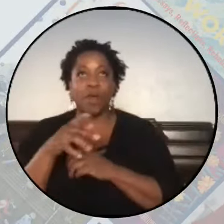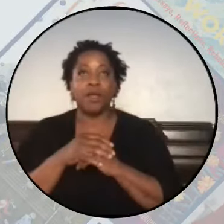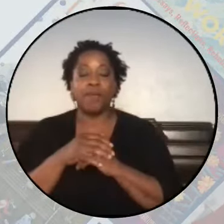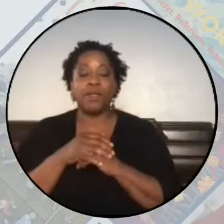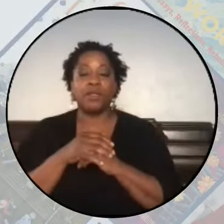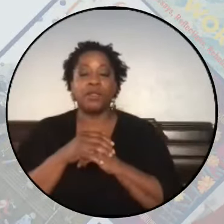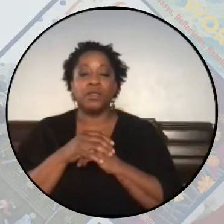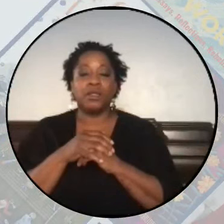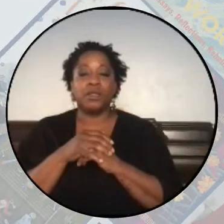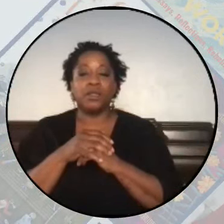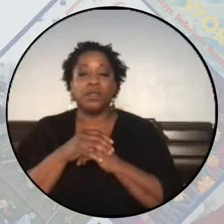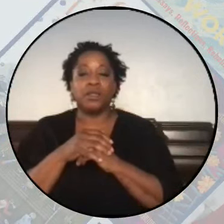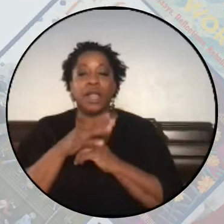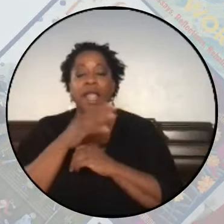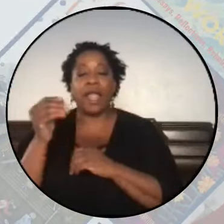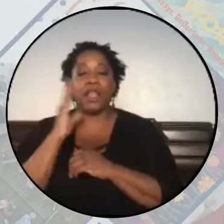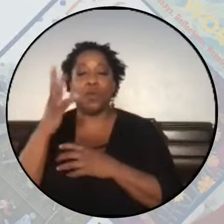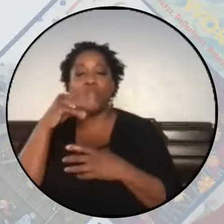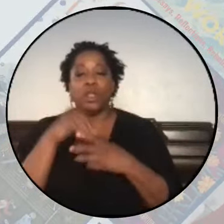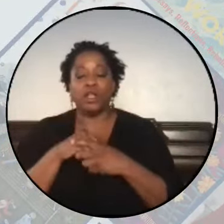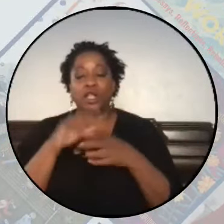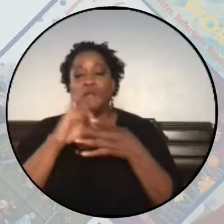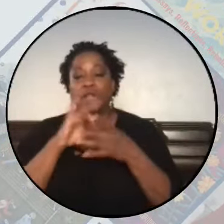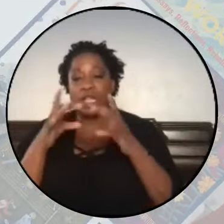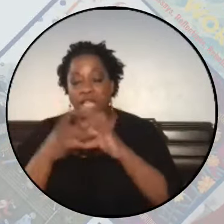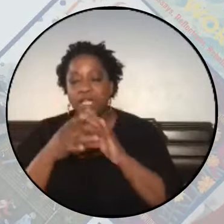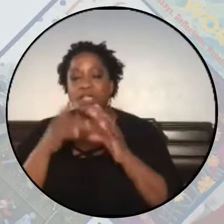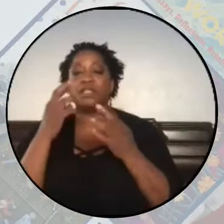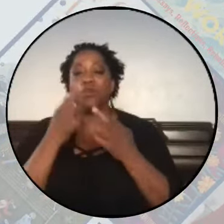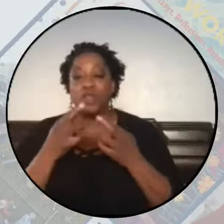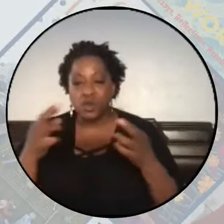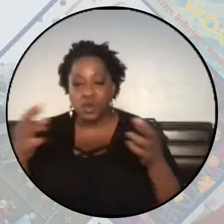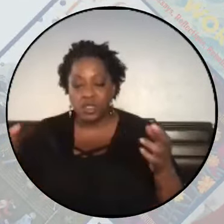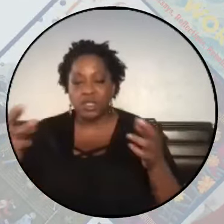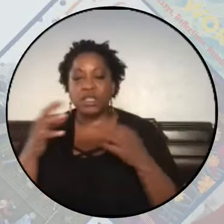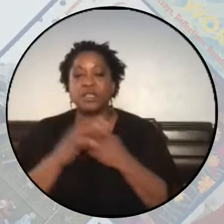and it will include links and resources.